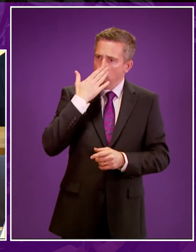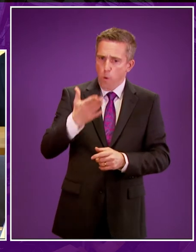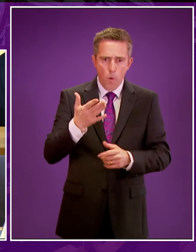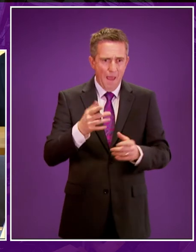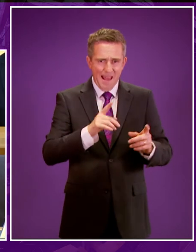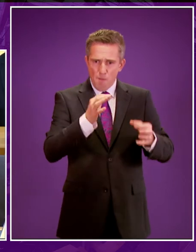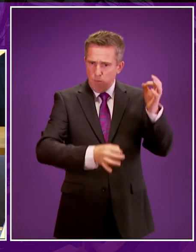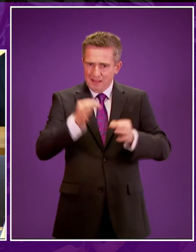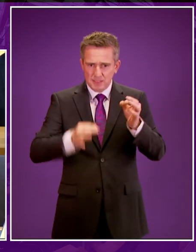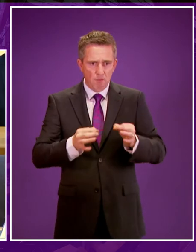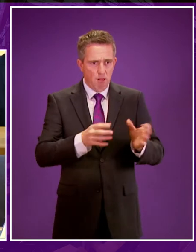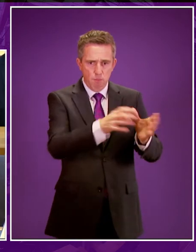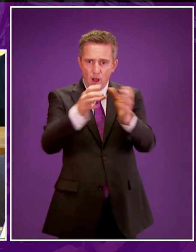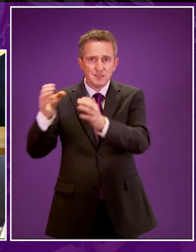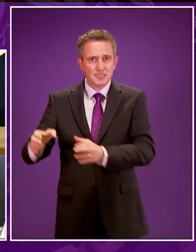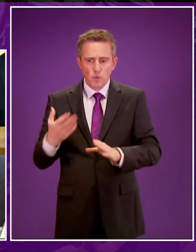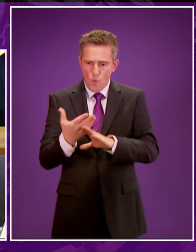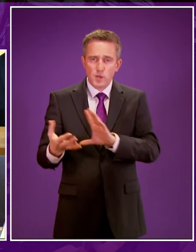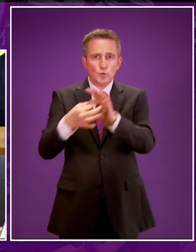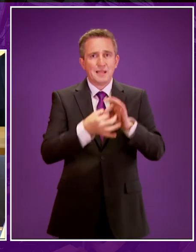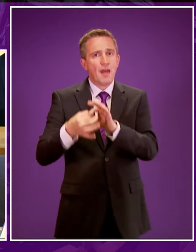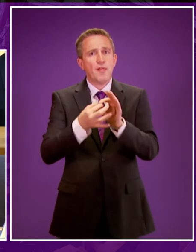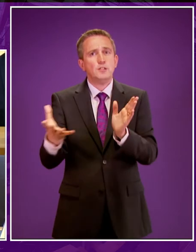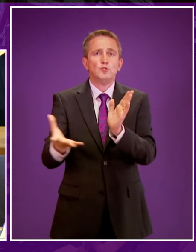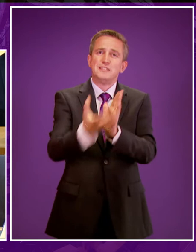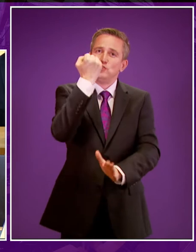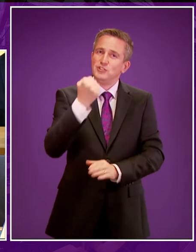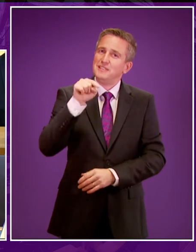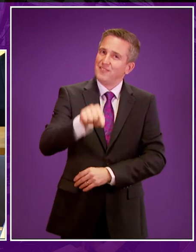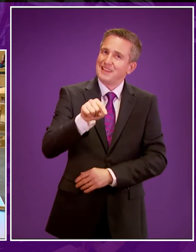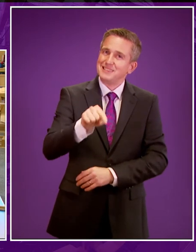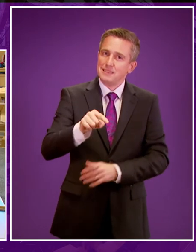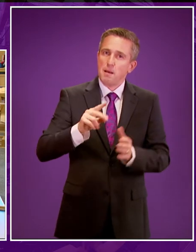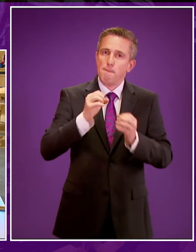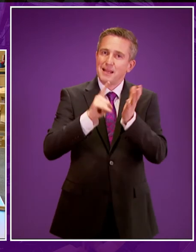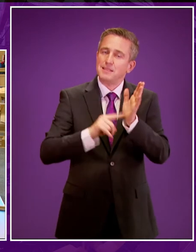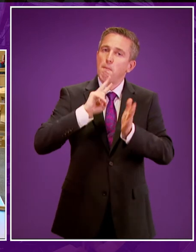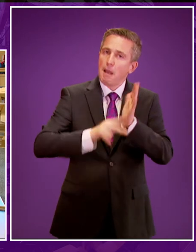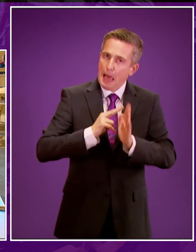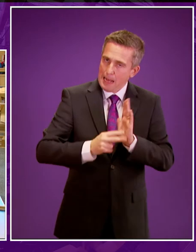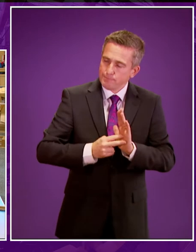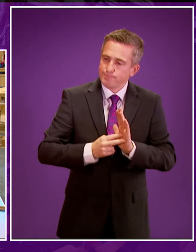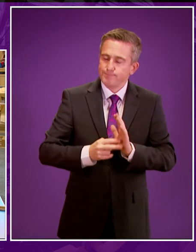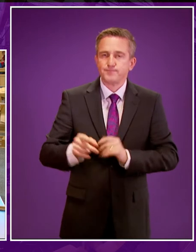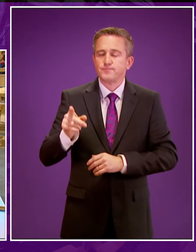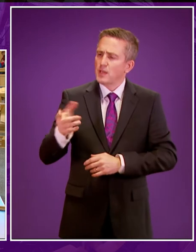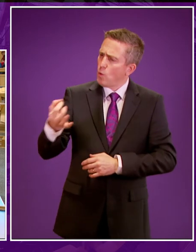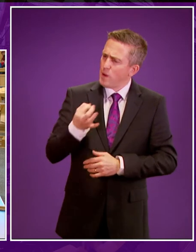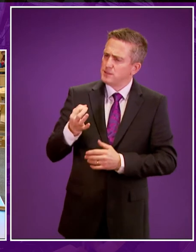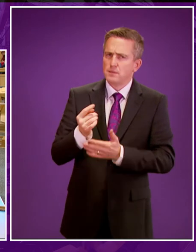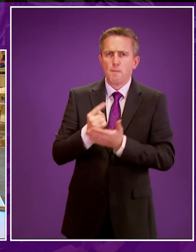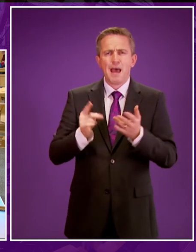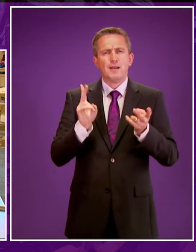-party approach that we can take on these issues to achieve positive outcomes. In terms of the points Mark Griffin raises around interpreters